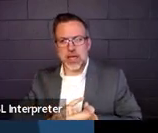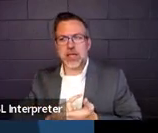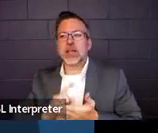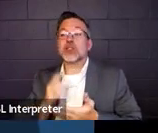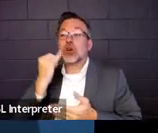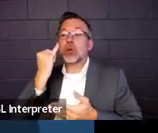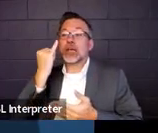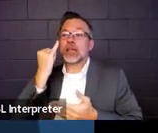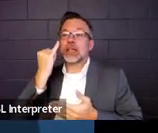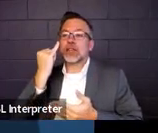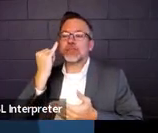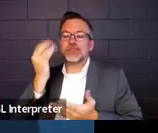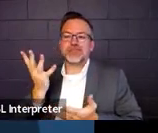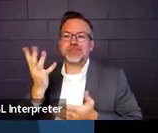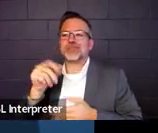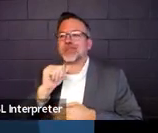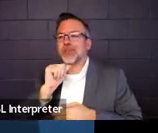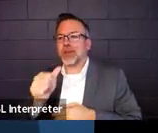it's not a